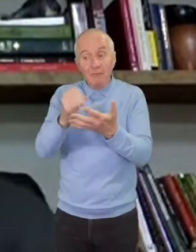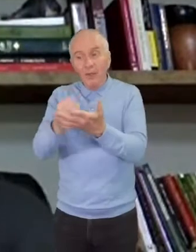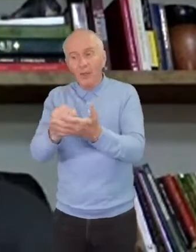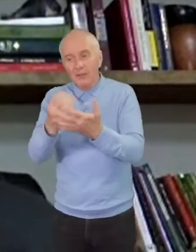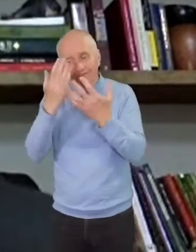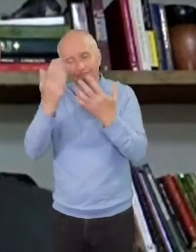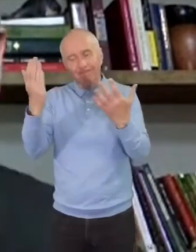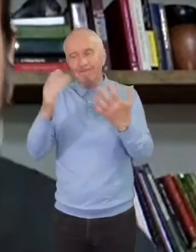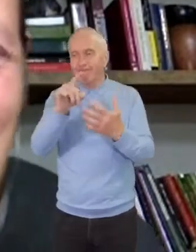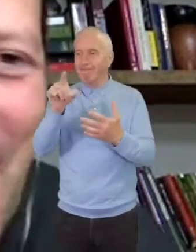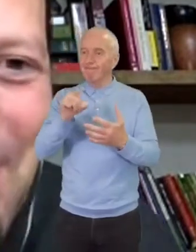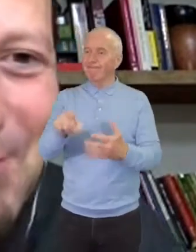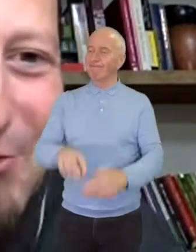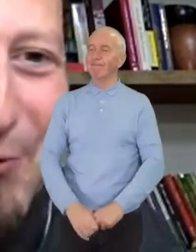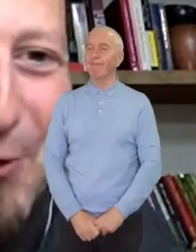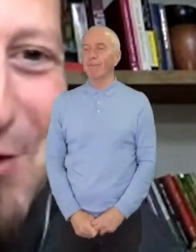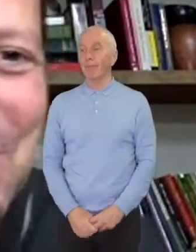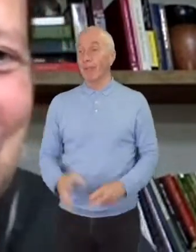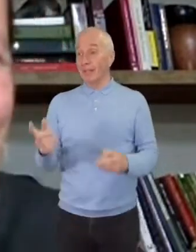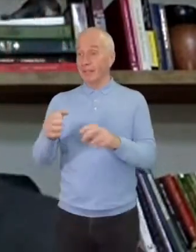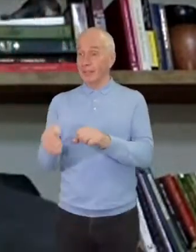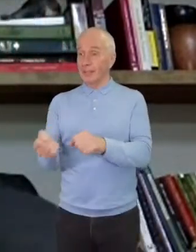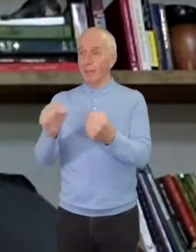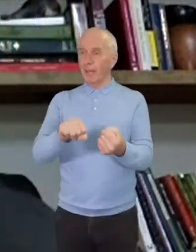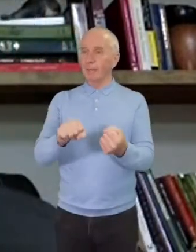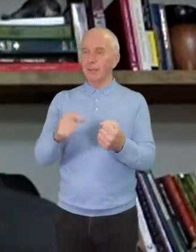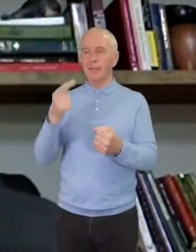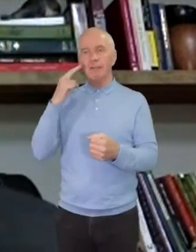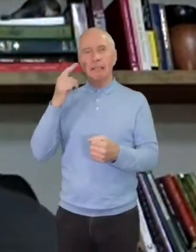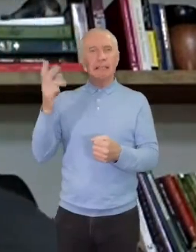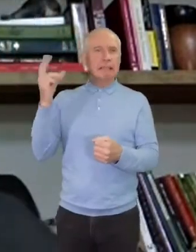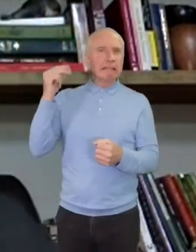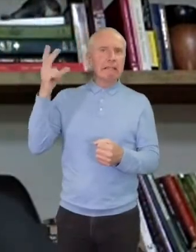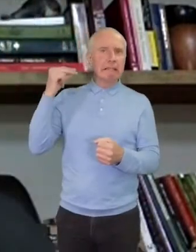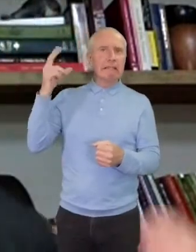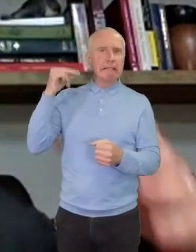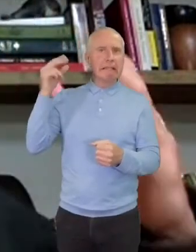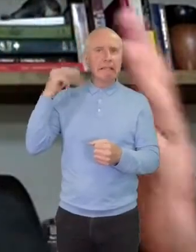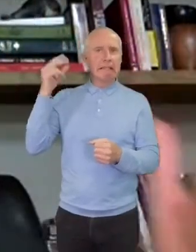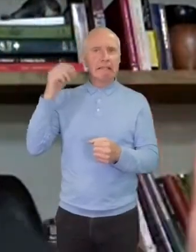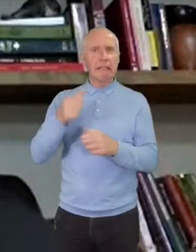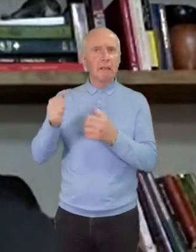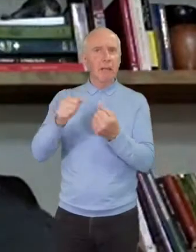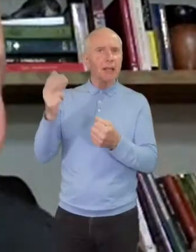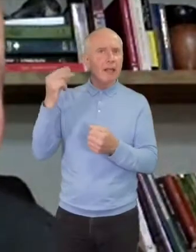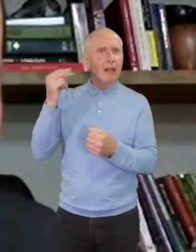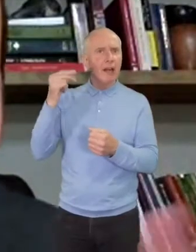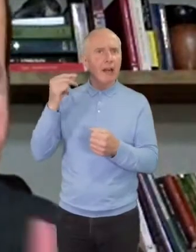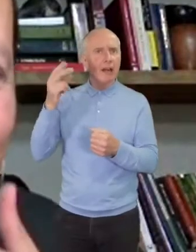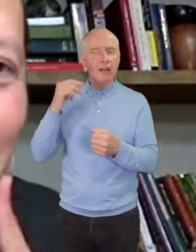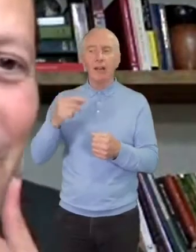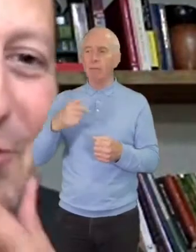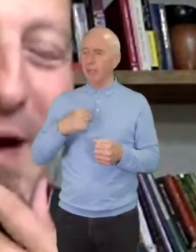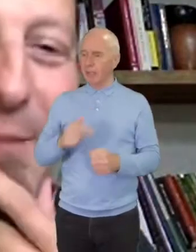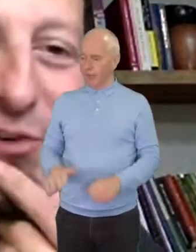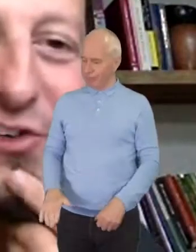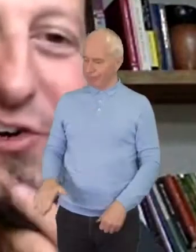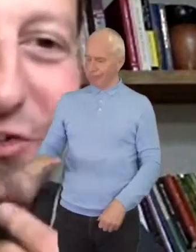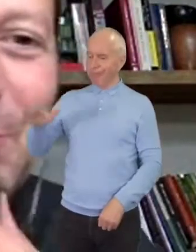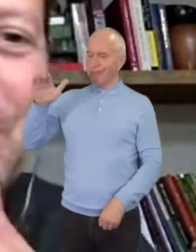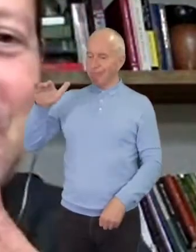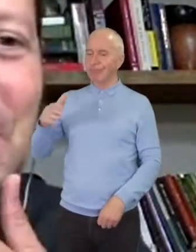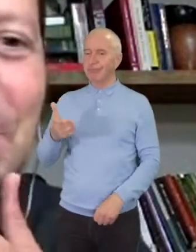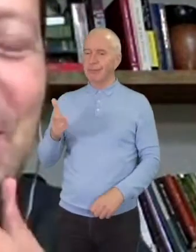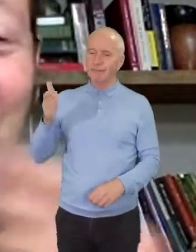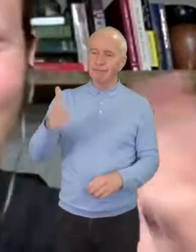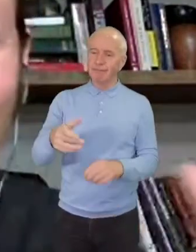been that Baptist voice in my ear for so long. And I grew up going, you know, to the Baptist